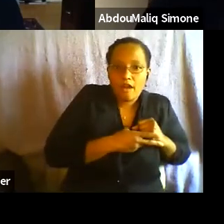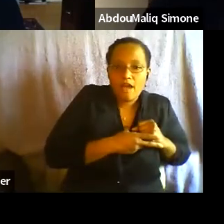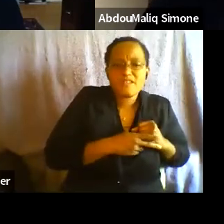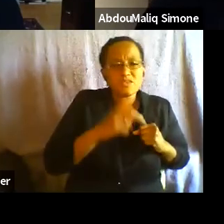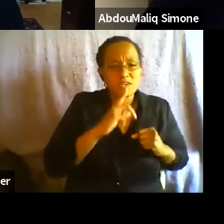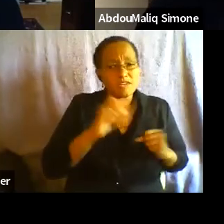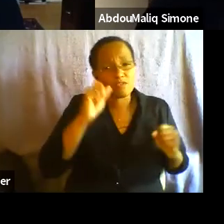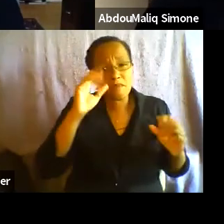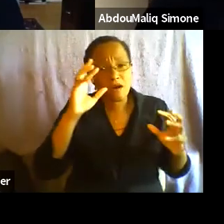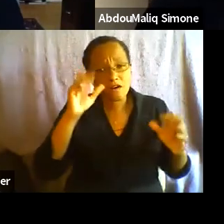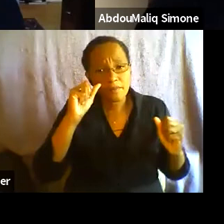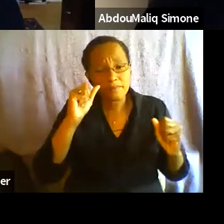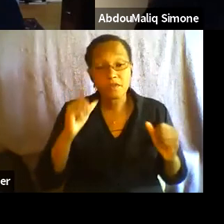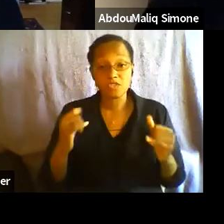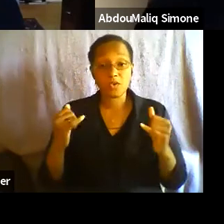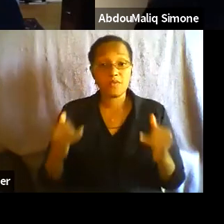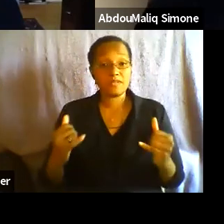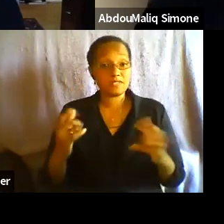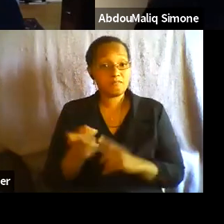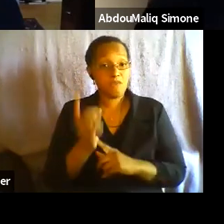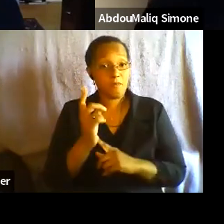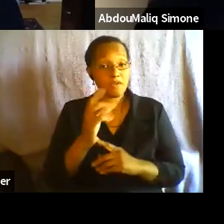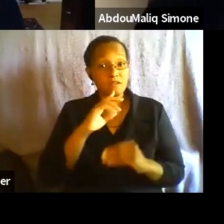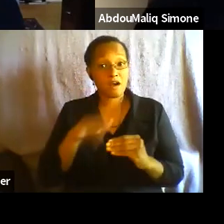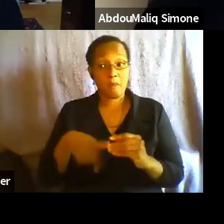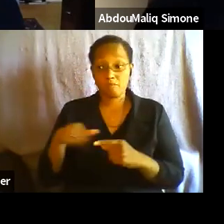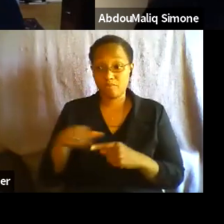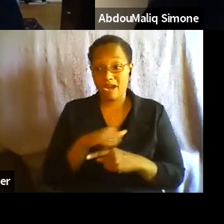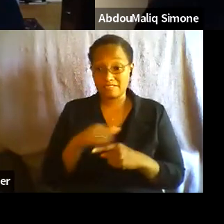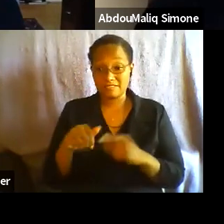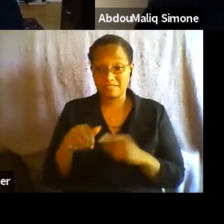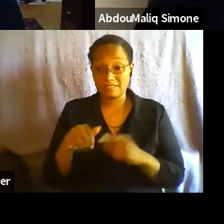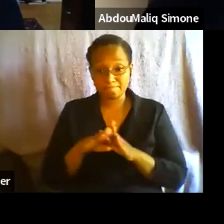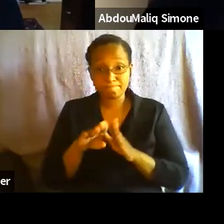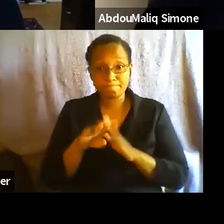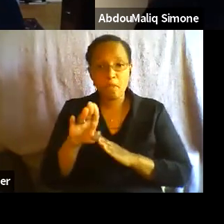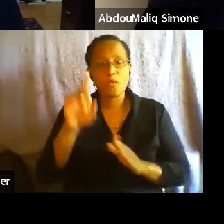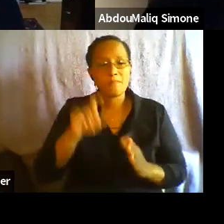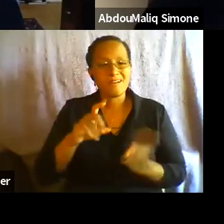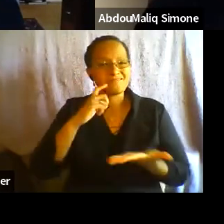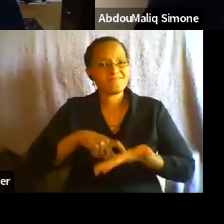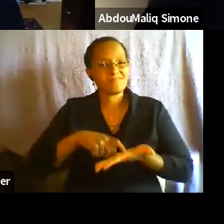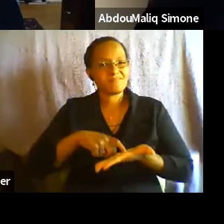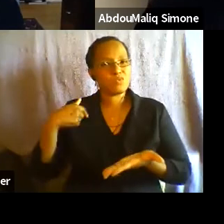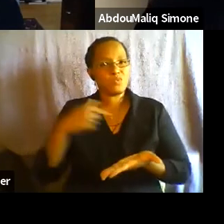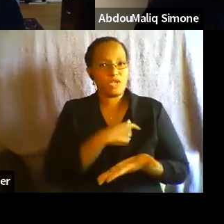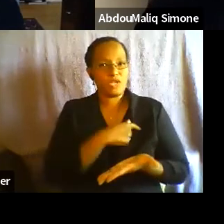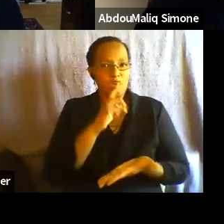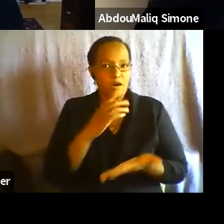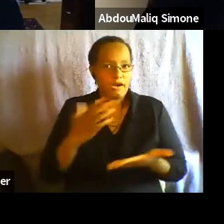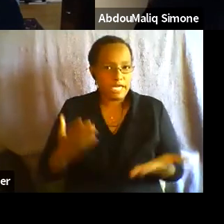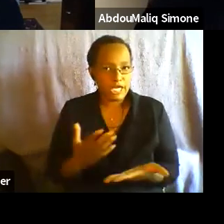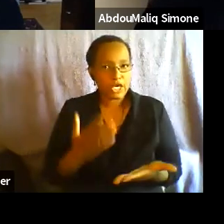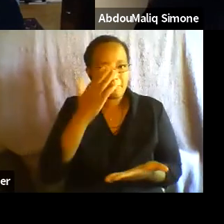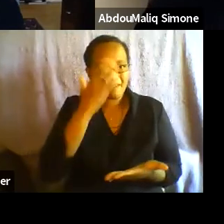building on, on praxis, I think we have to start with acknowledging that we stand on the shoulders of a lot of